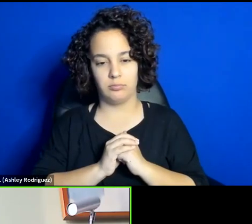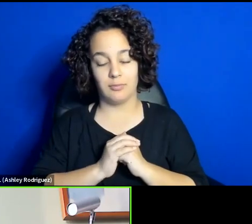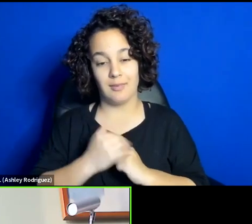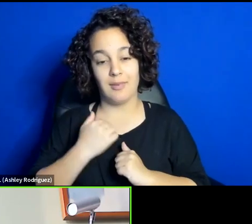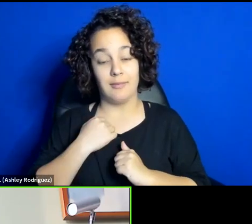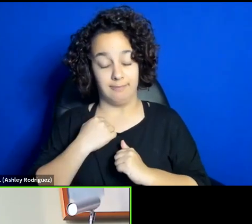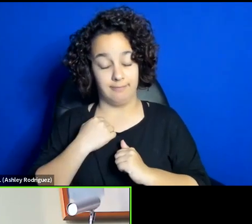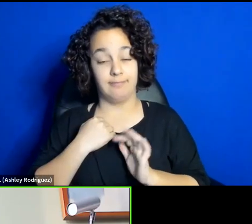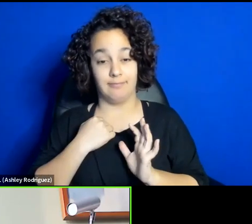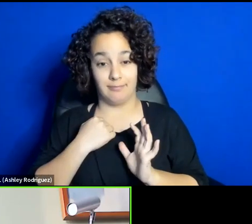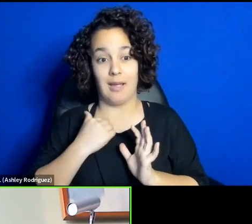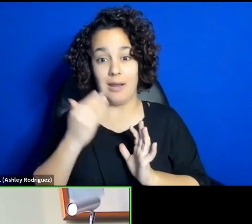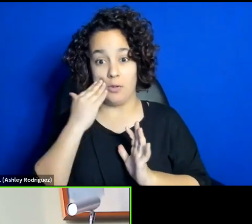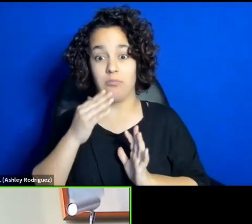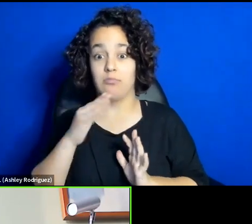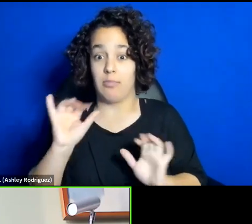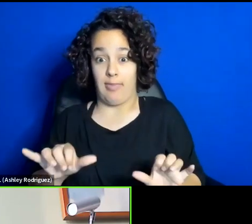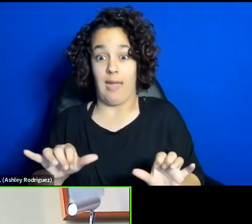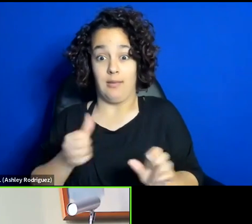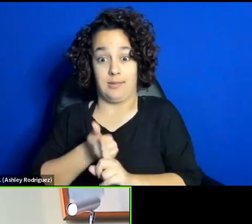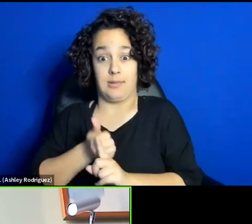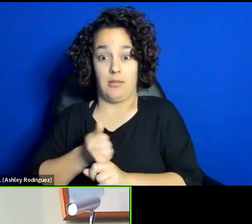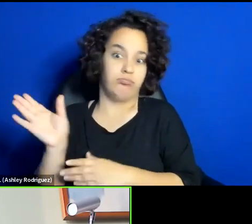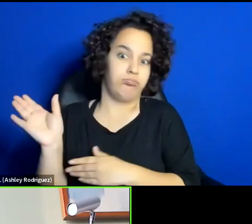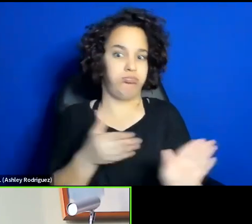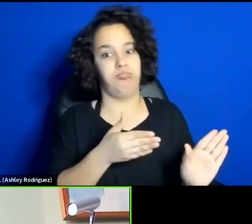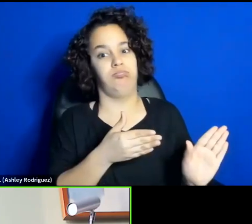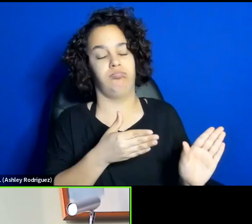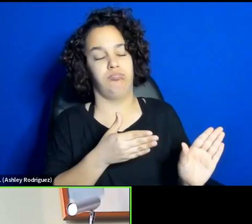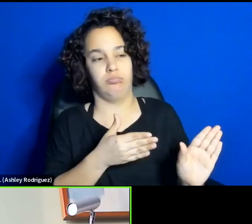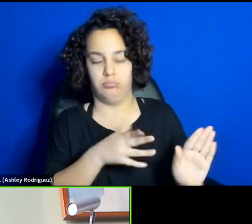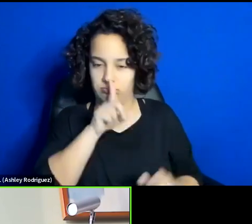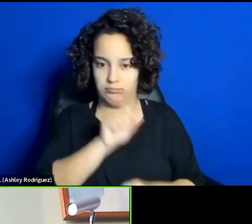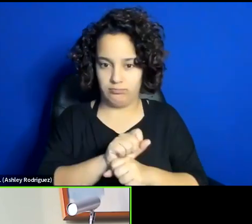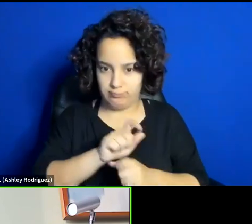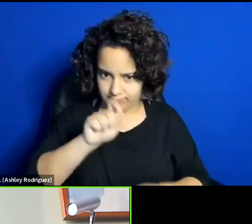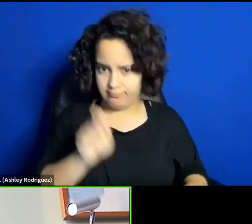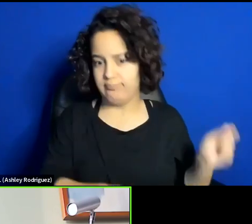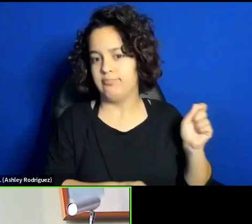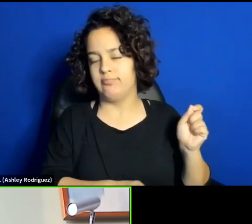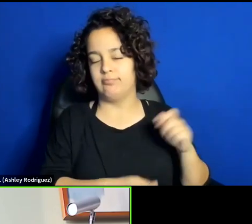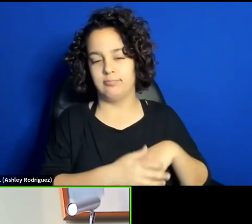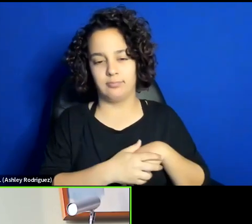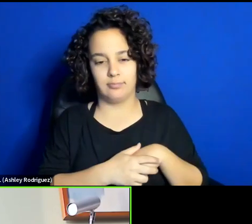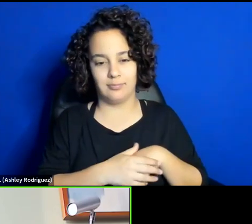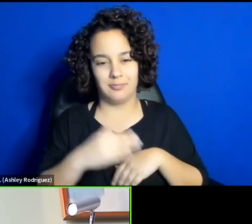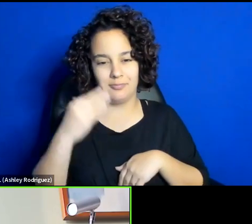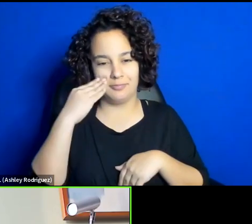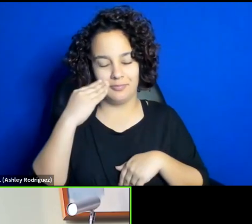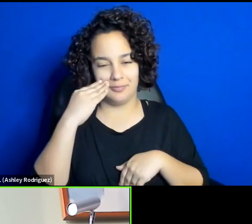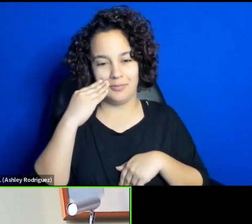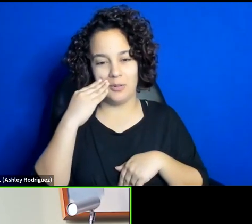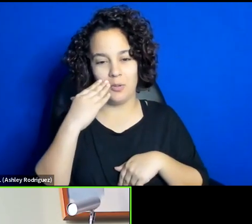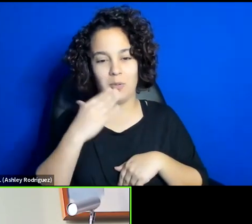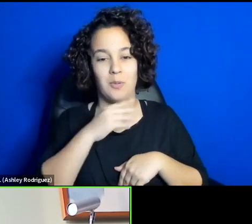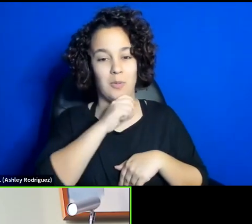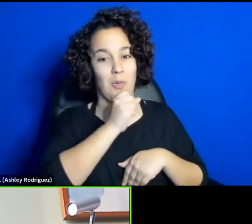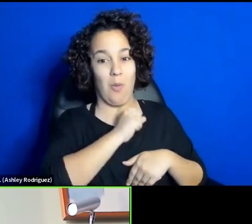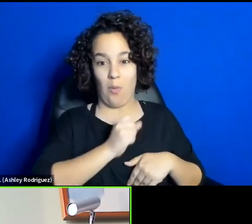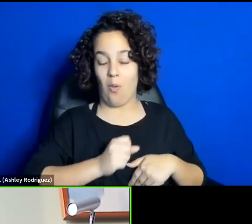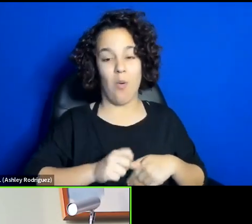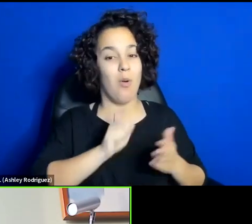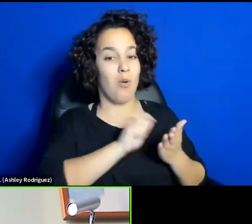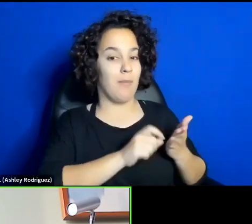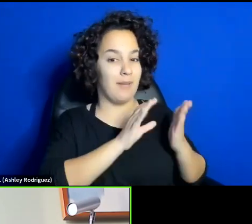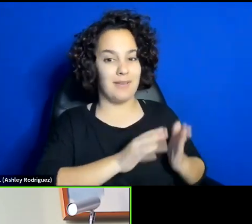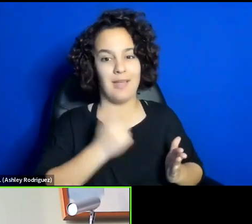I don't want to bore you. I all know the Iranian classic playwrights who are all legends and we have